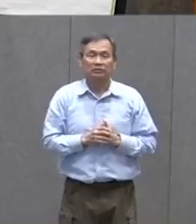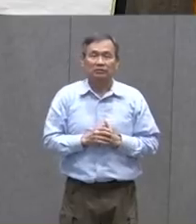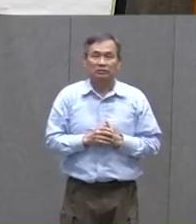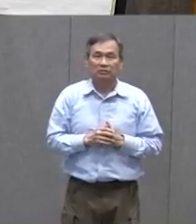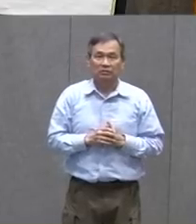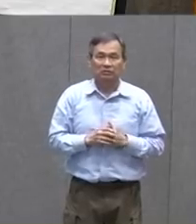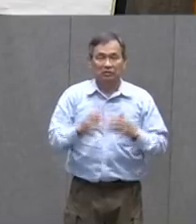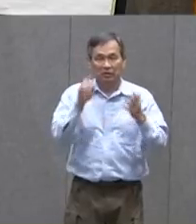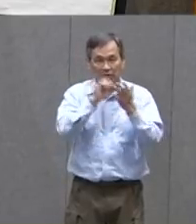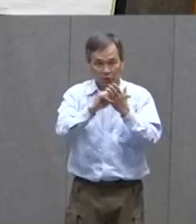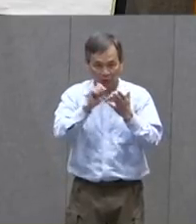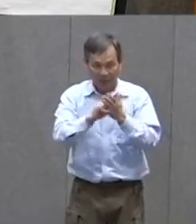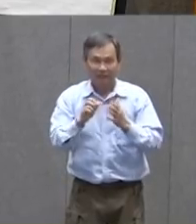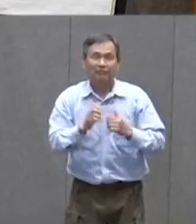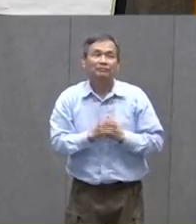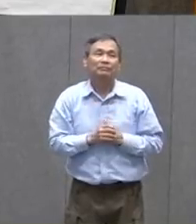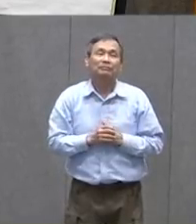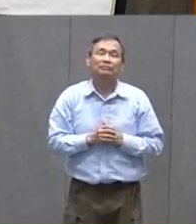I'm Going to Write down The title